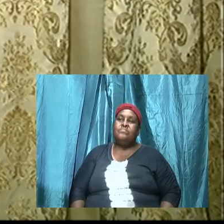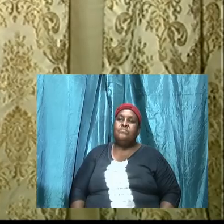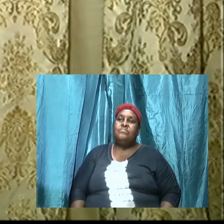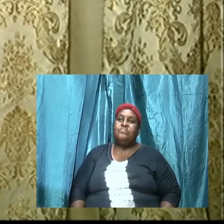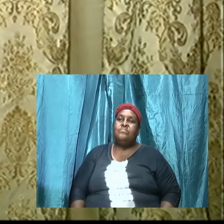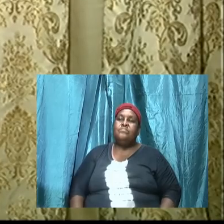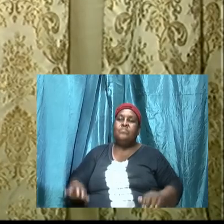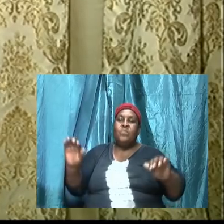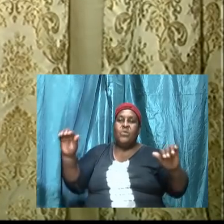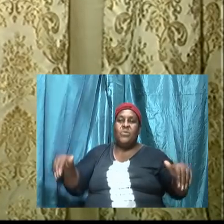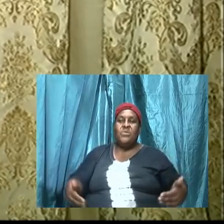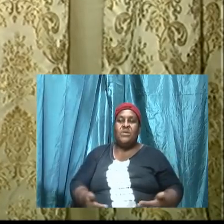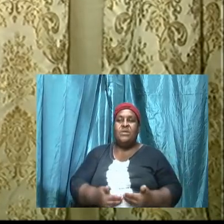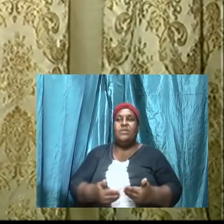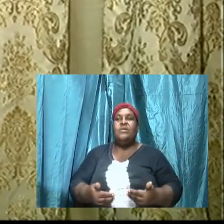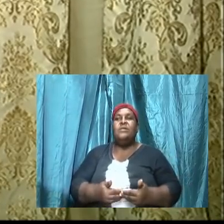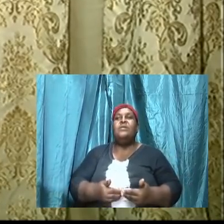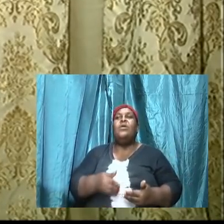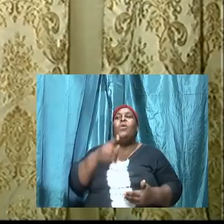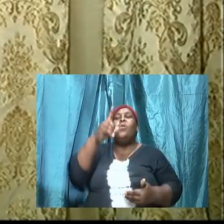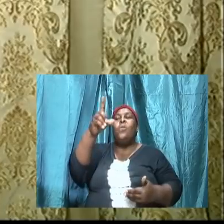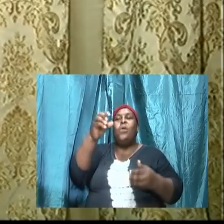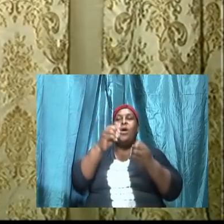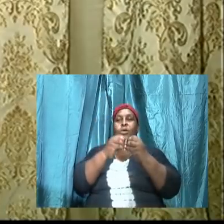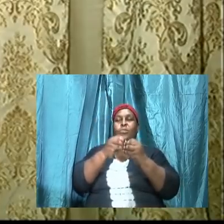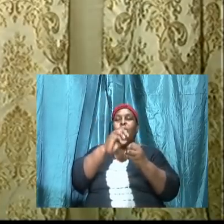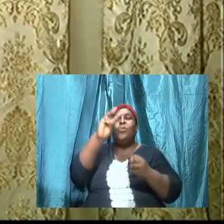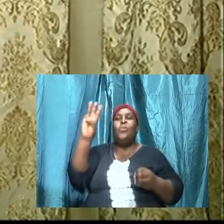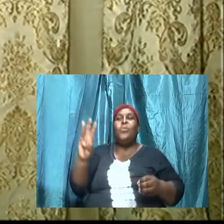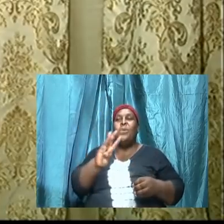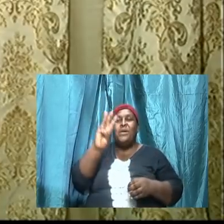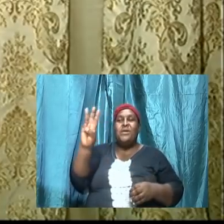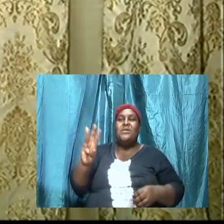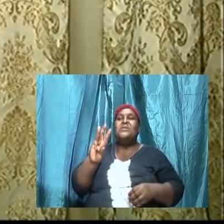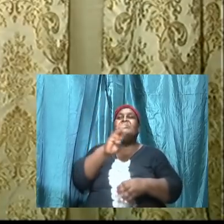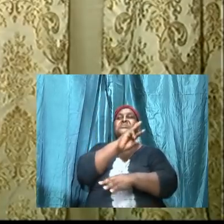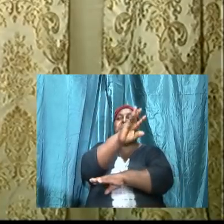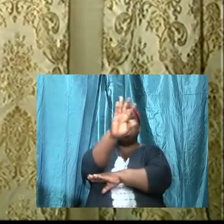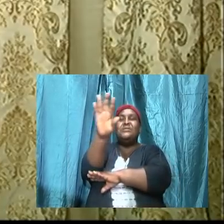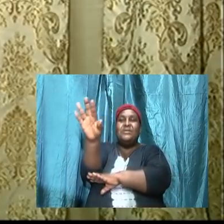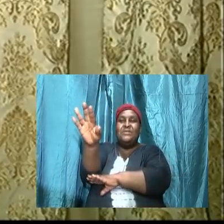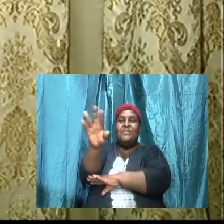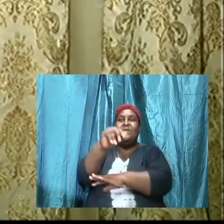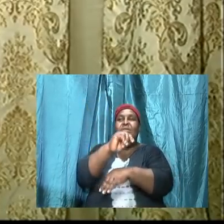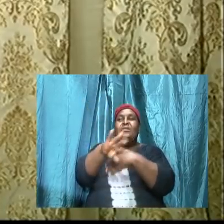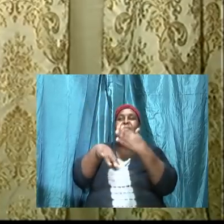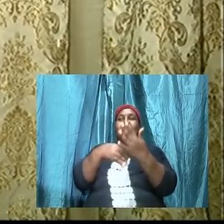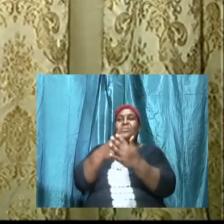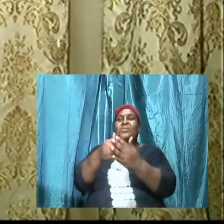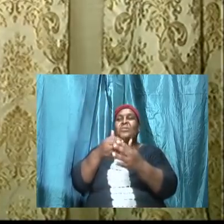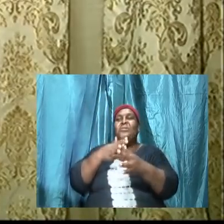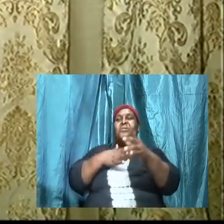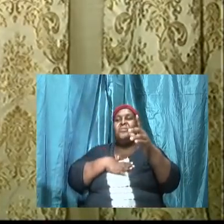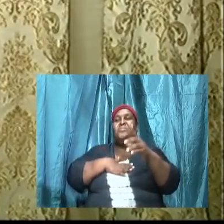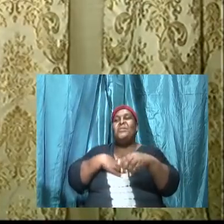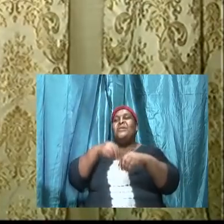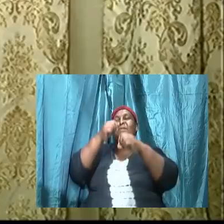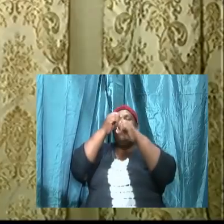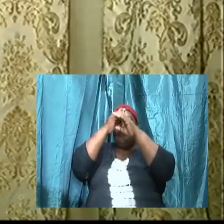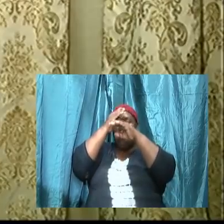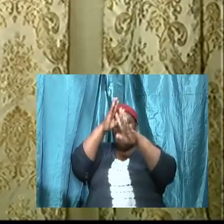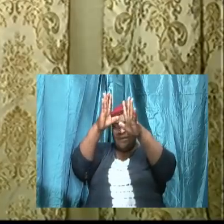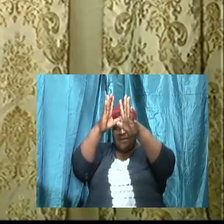Greetings one more Wednesday evening to all my father's children,